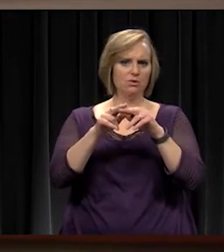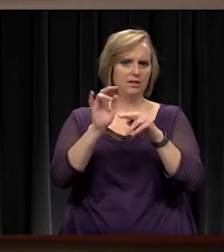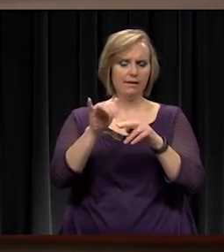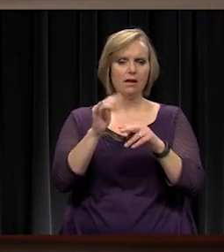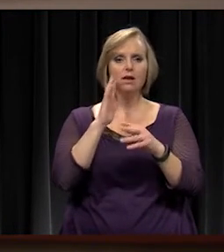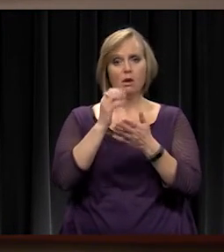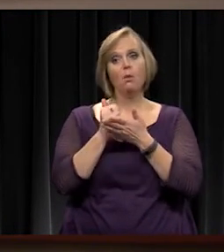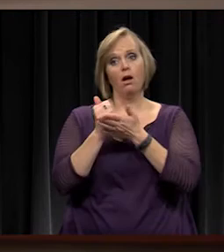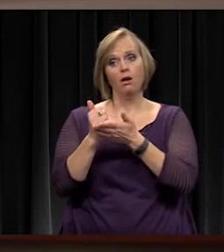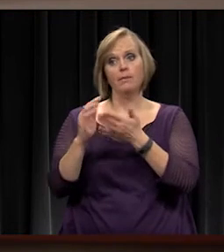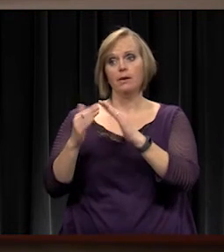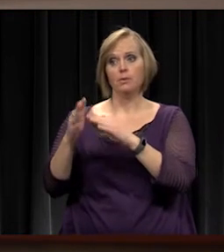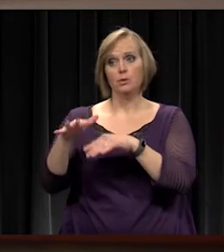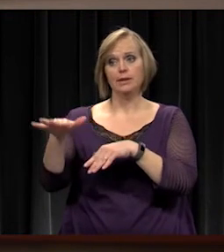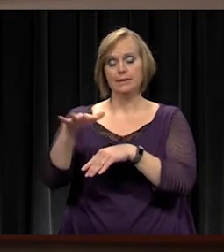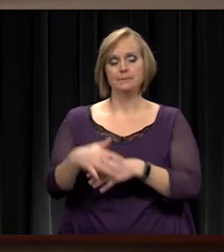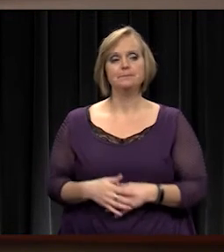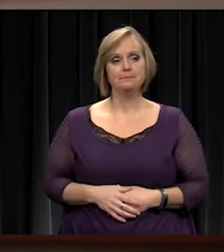our community.